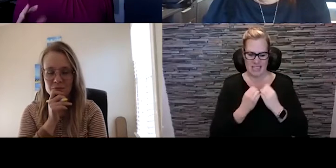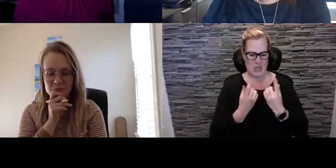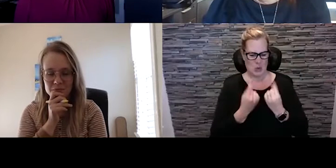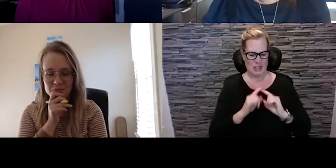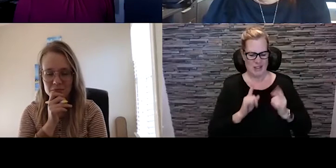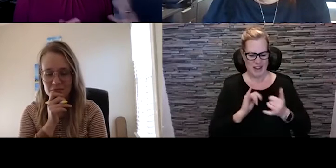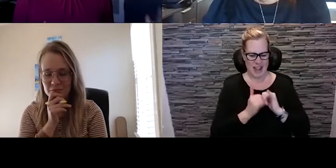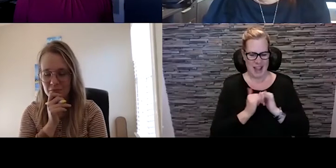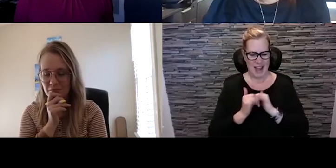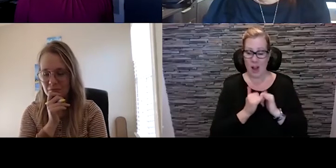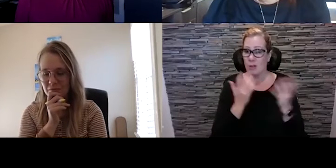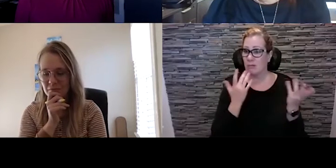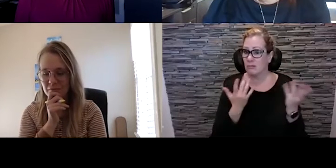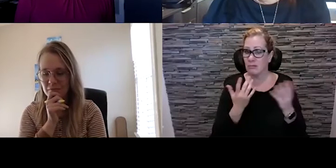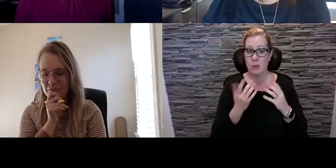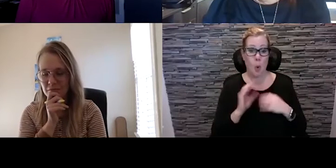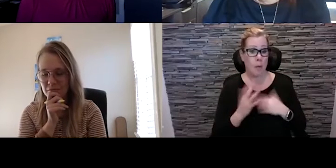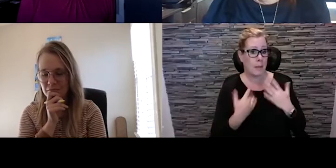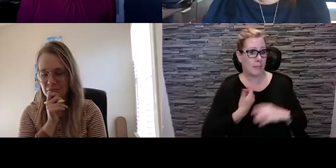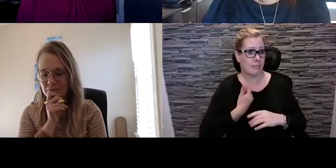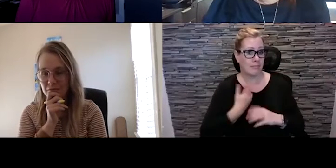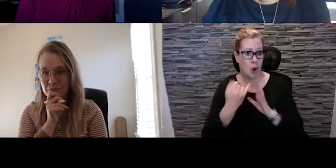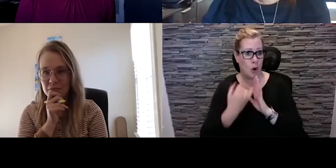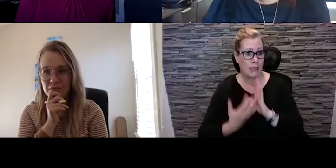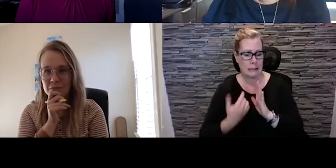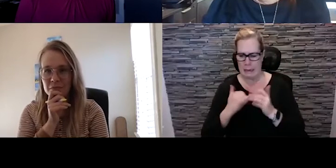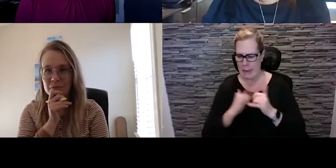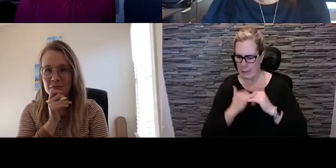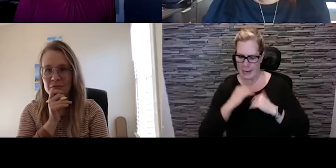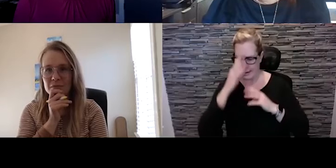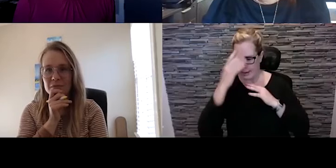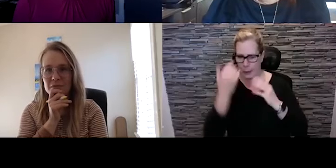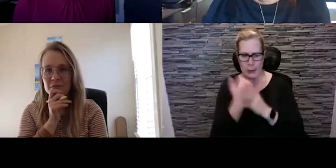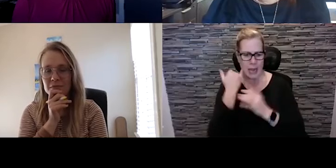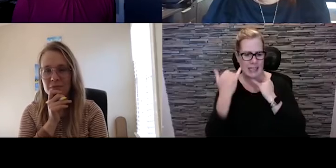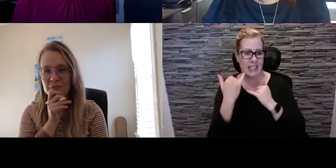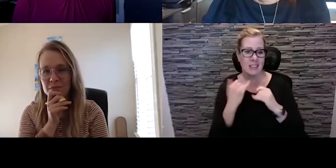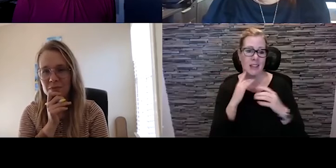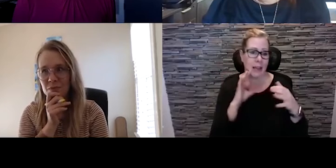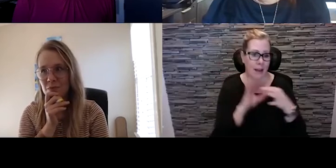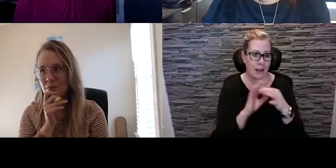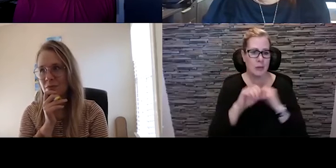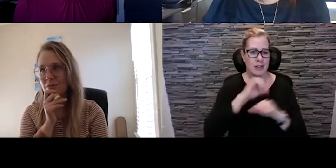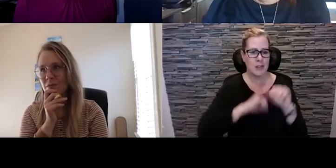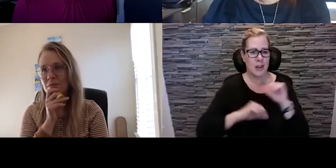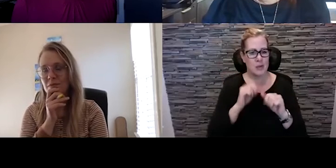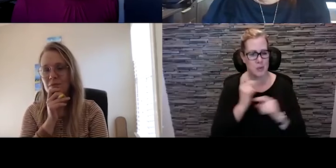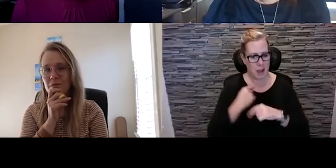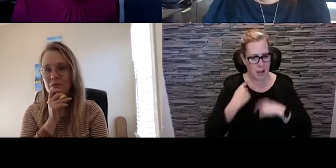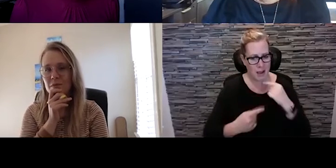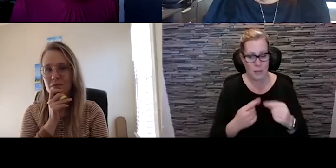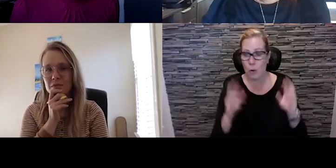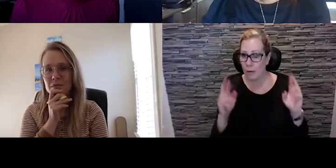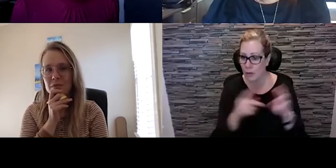As organizations, as individual artists and connect to collaborate for new ideas moving ahead. So, hopefully everybody has a lunch